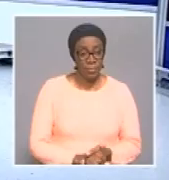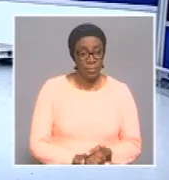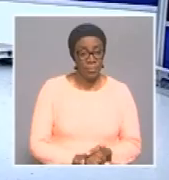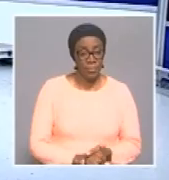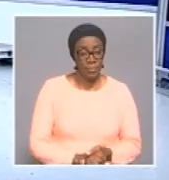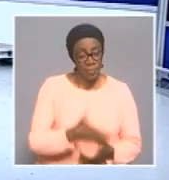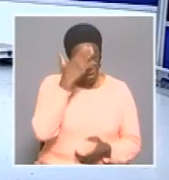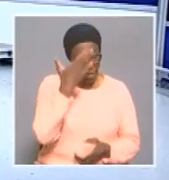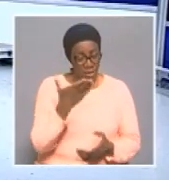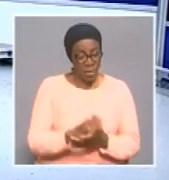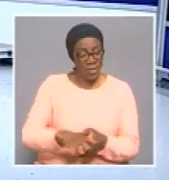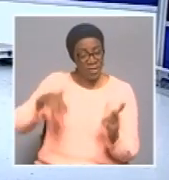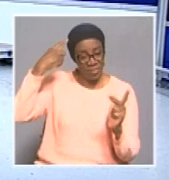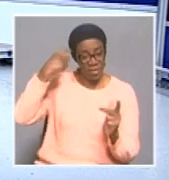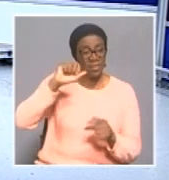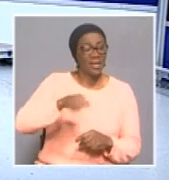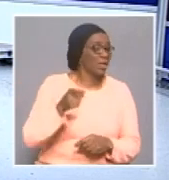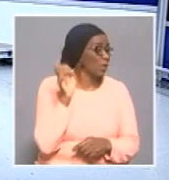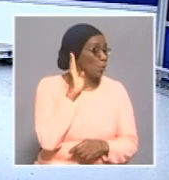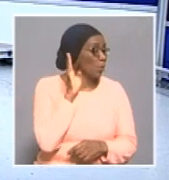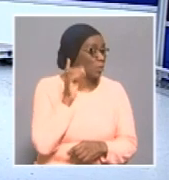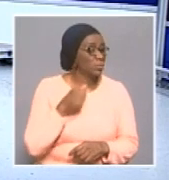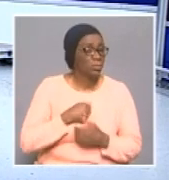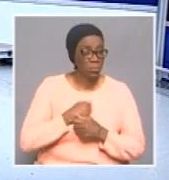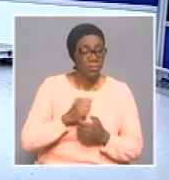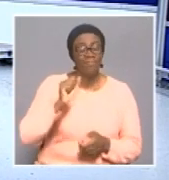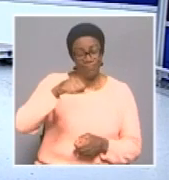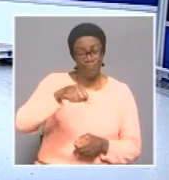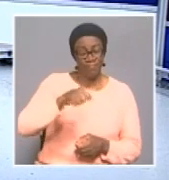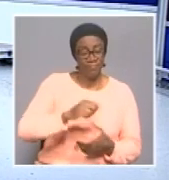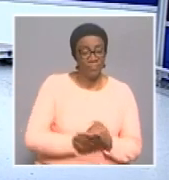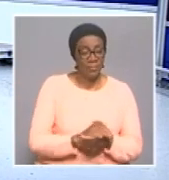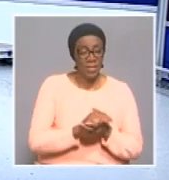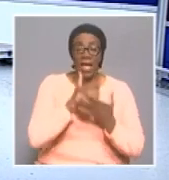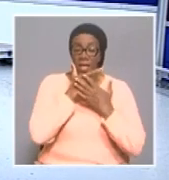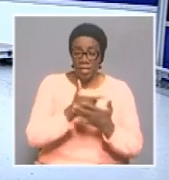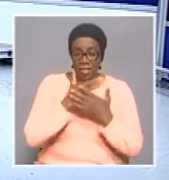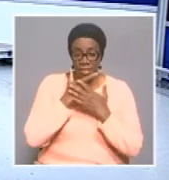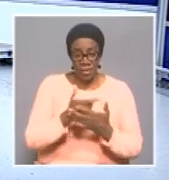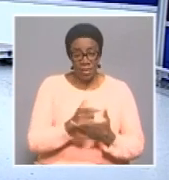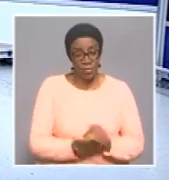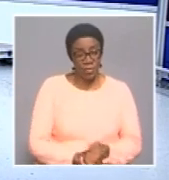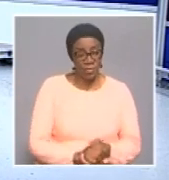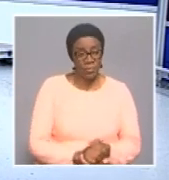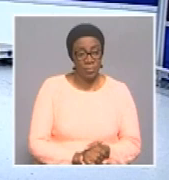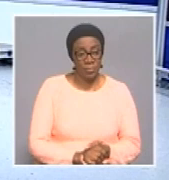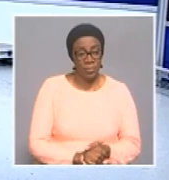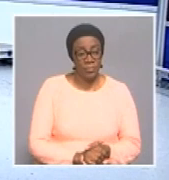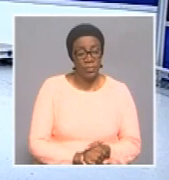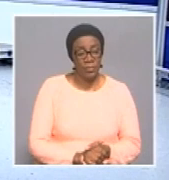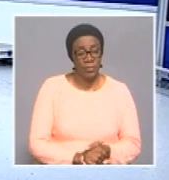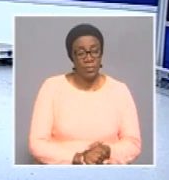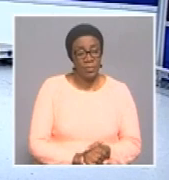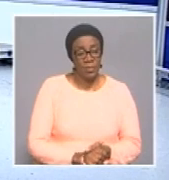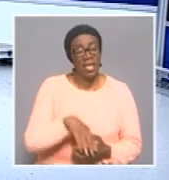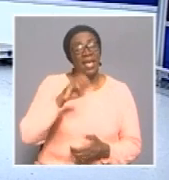A very good evening, Minister. Can you hear us? Yes, I can hear you. Thank you so much for making the time to join us. Well, Minister, perhaps if